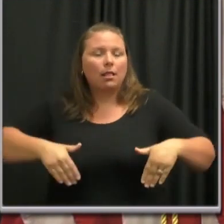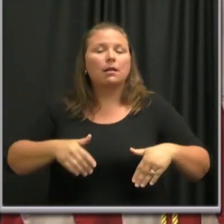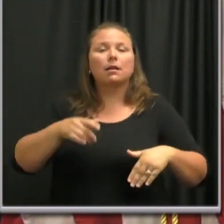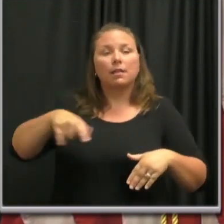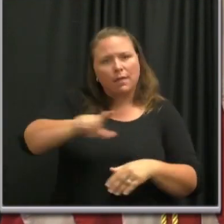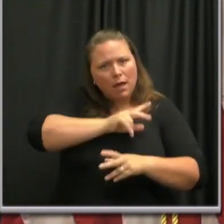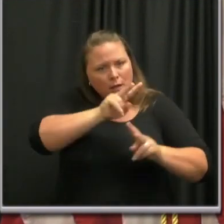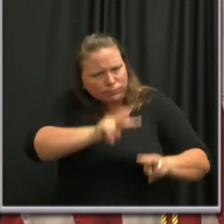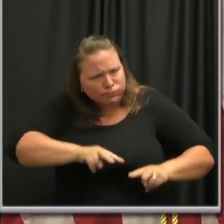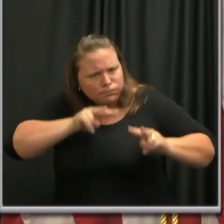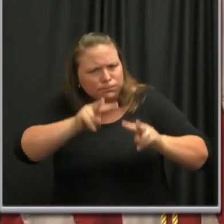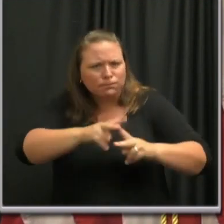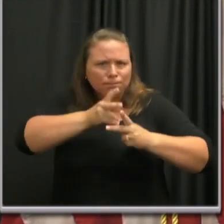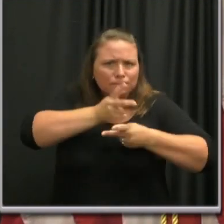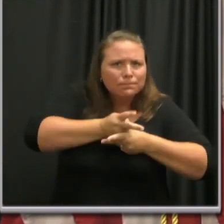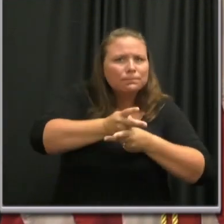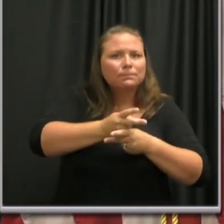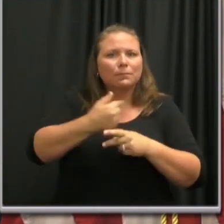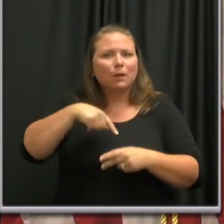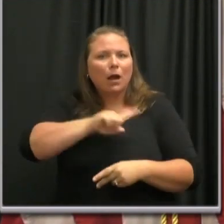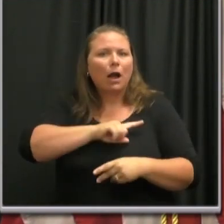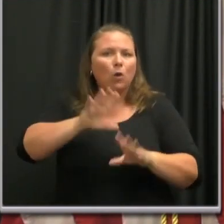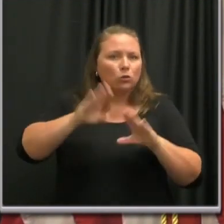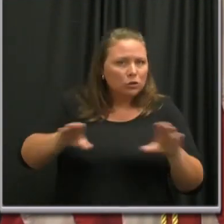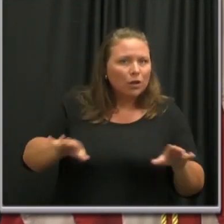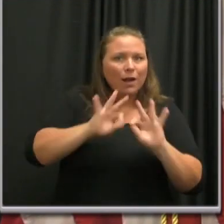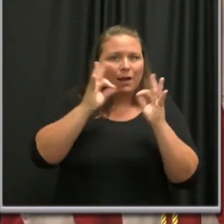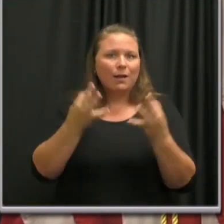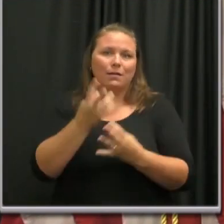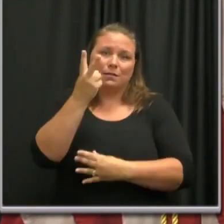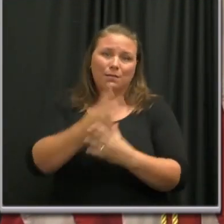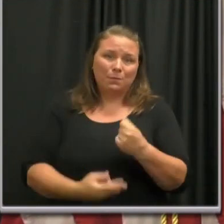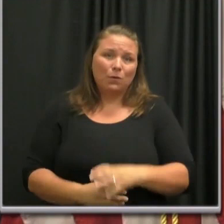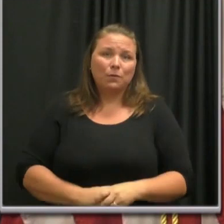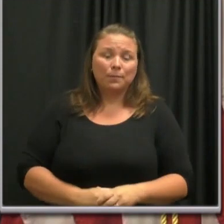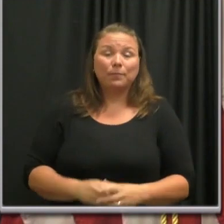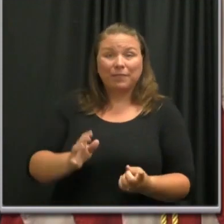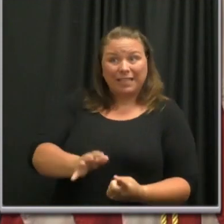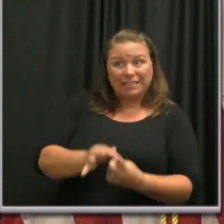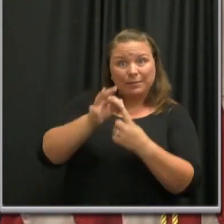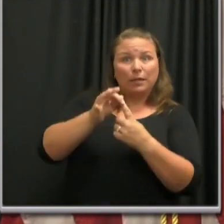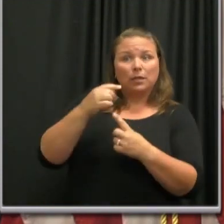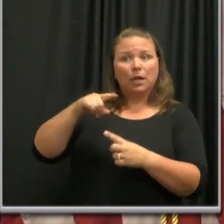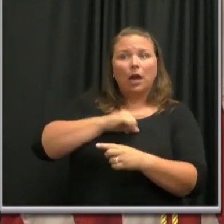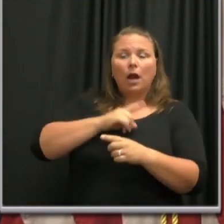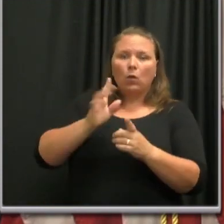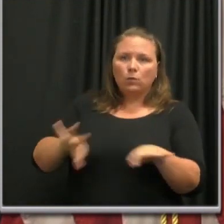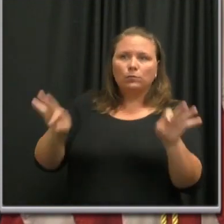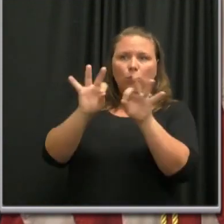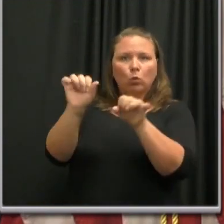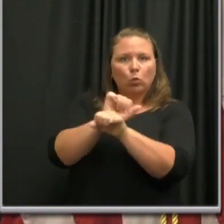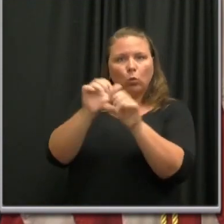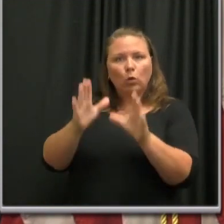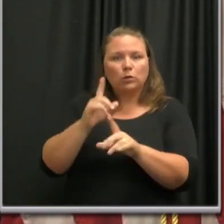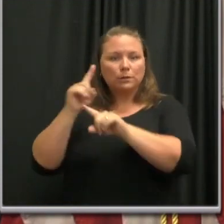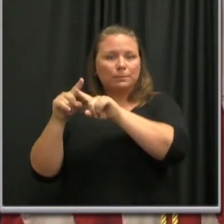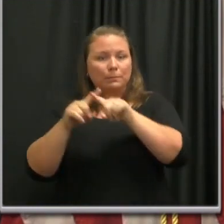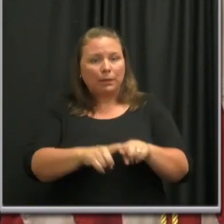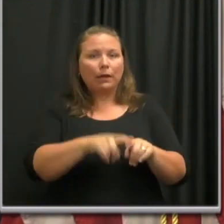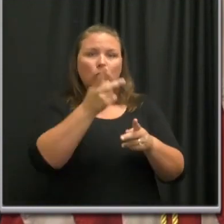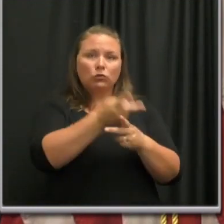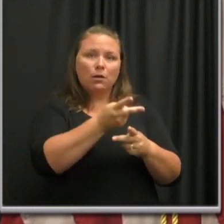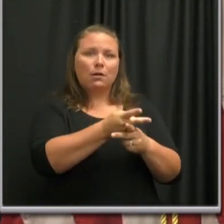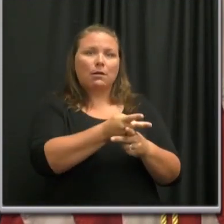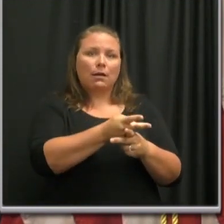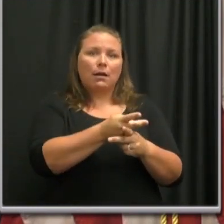great care to look after our children and their families, especially National Essential Workers, who depend on these businesses and organizations